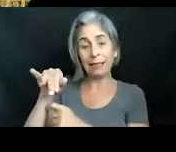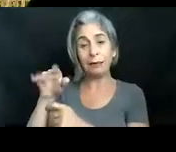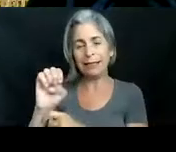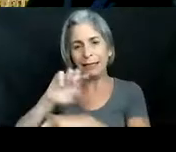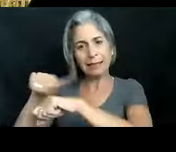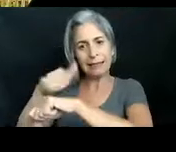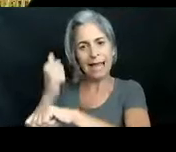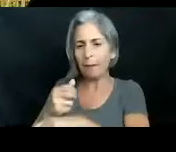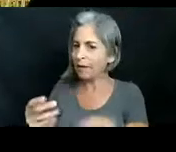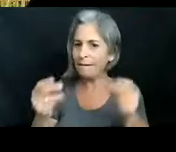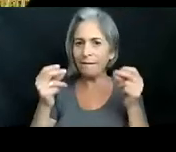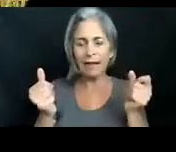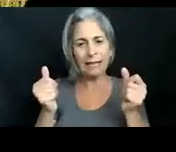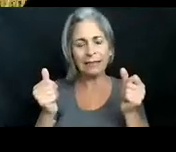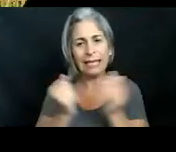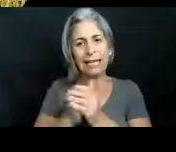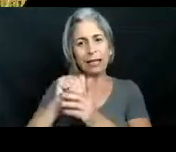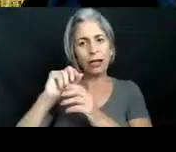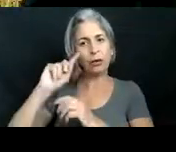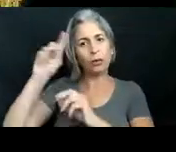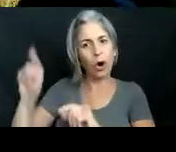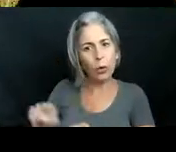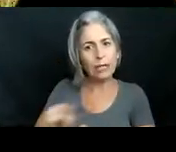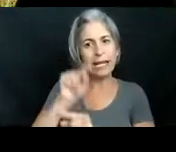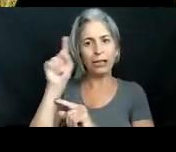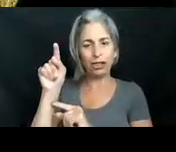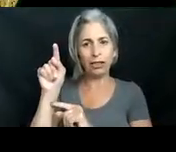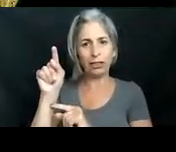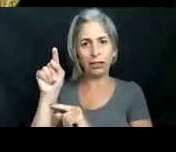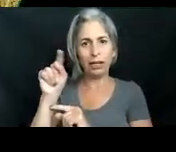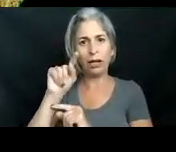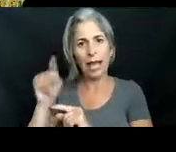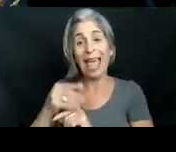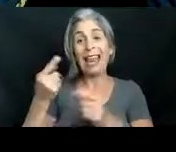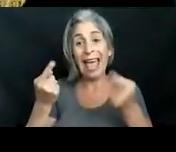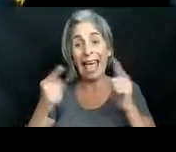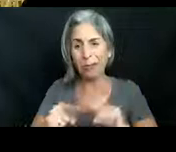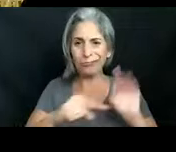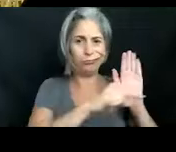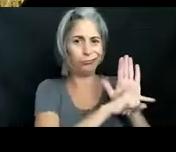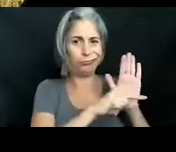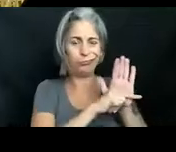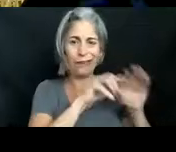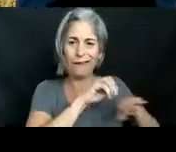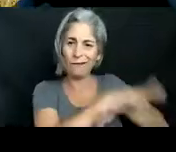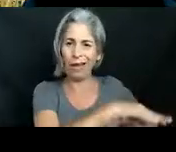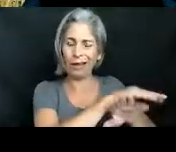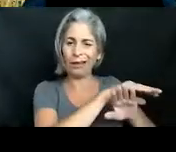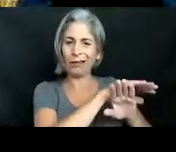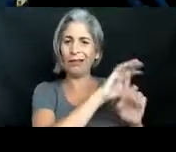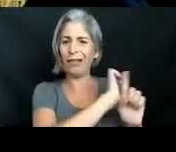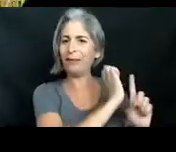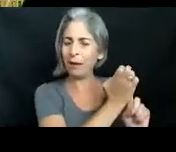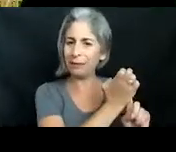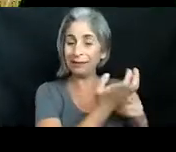very quickly in a new location um and they negatively hurt the population either by creating homes that